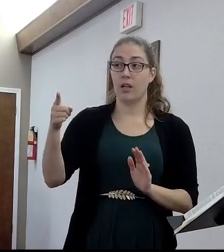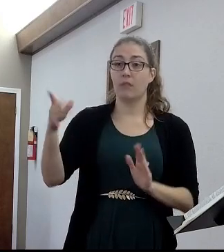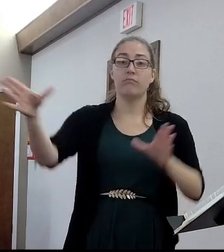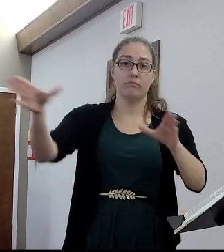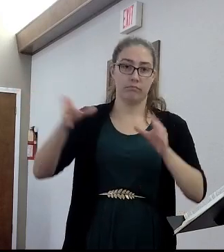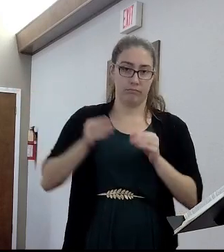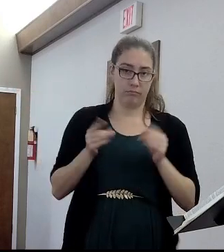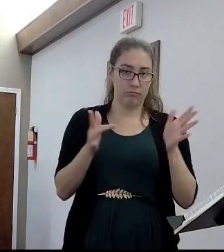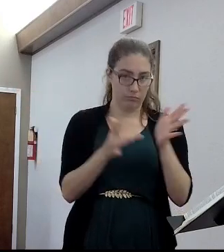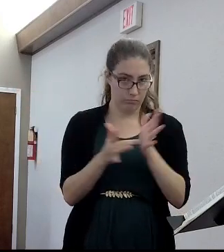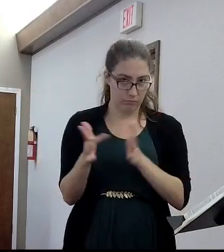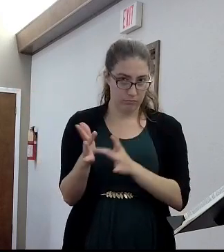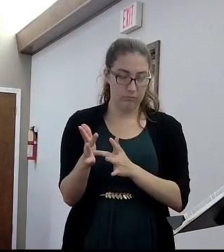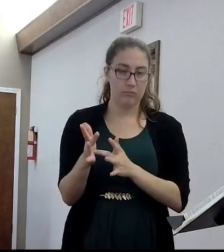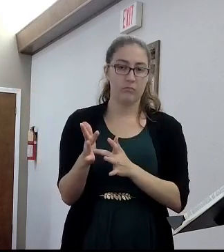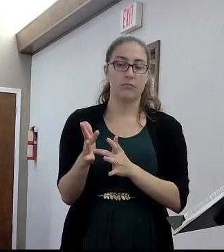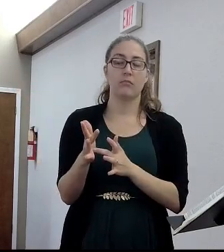Christ.